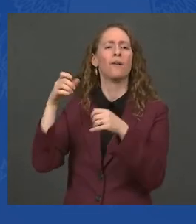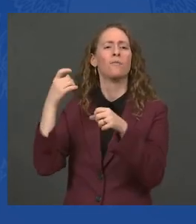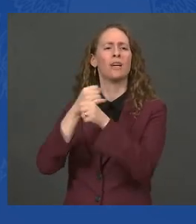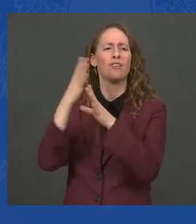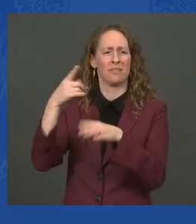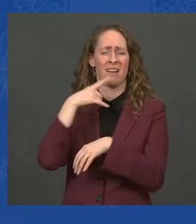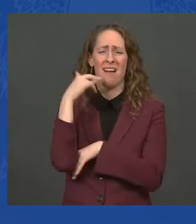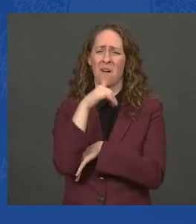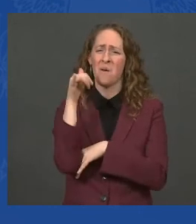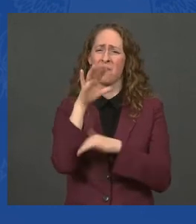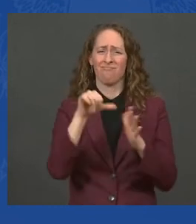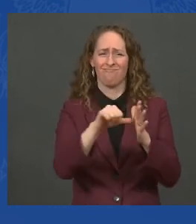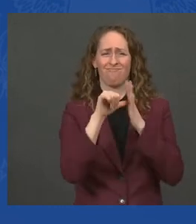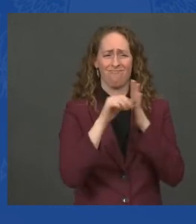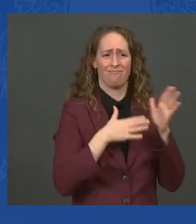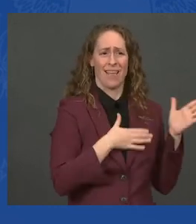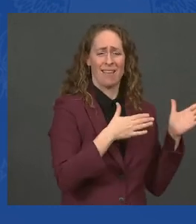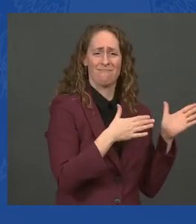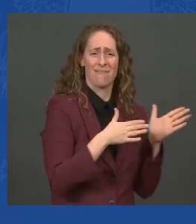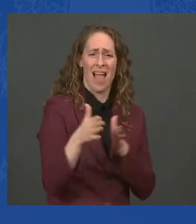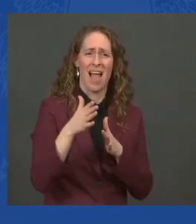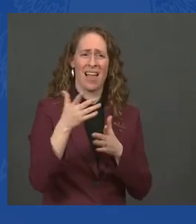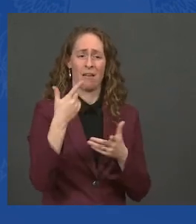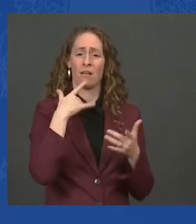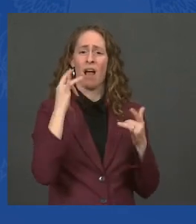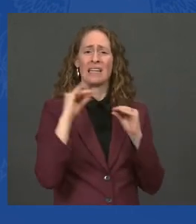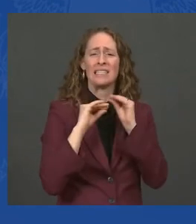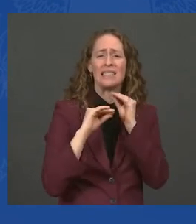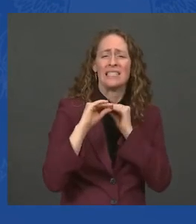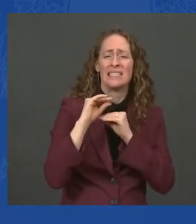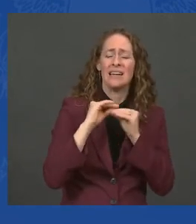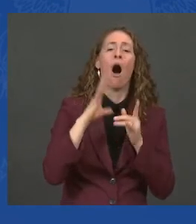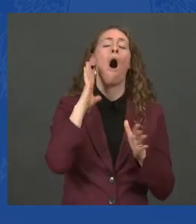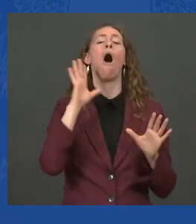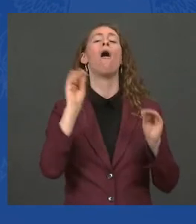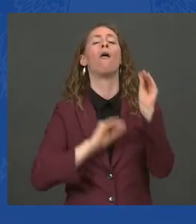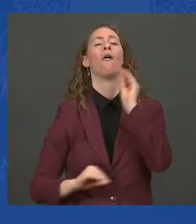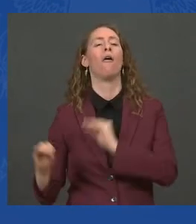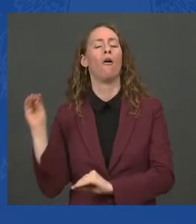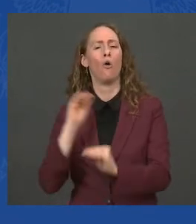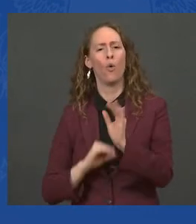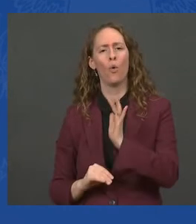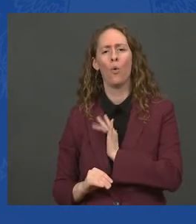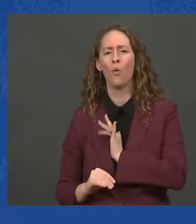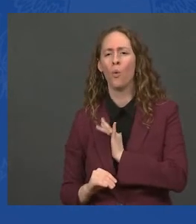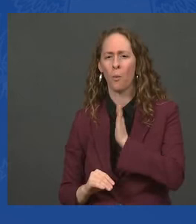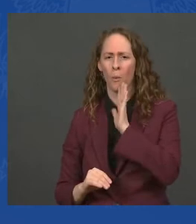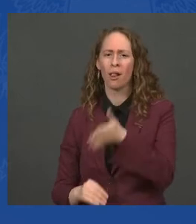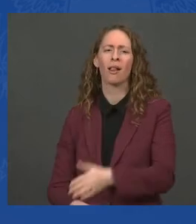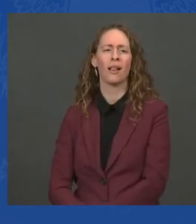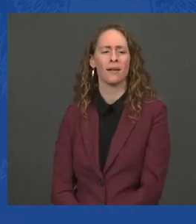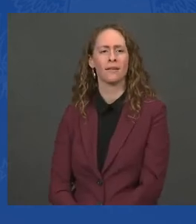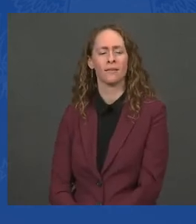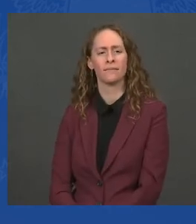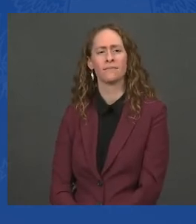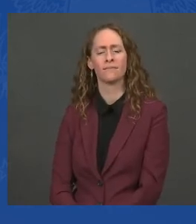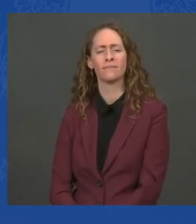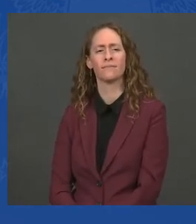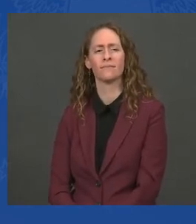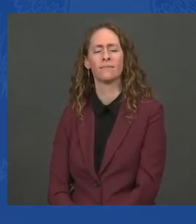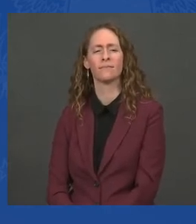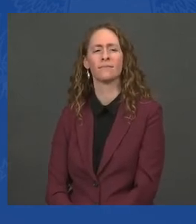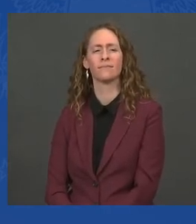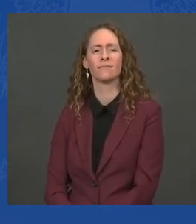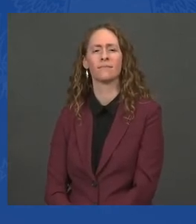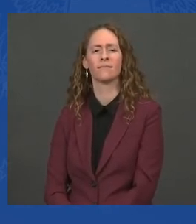And two of the leading rating agencies, not, you know, liberal think tanks, two of the